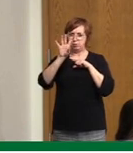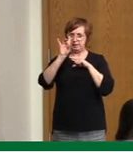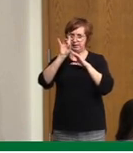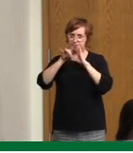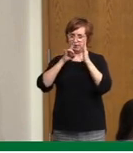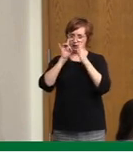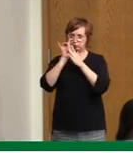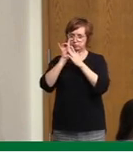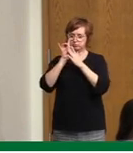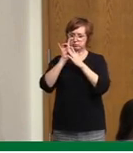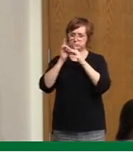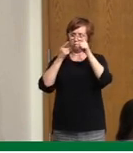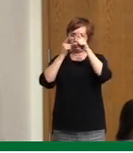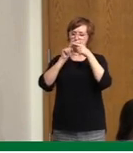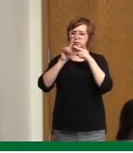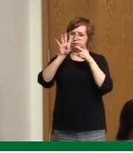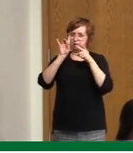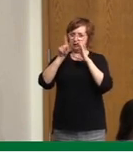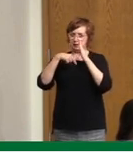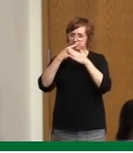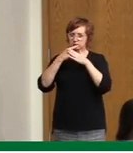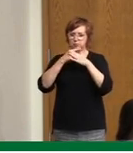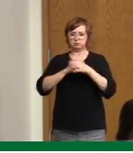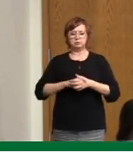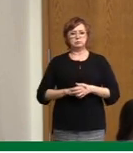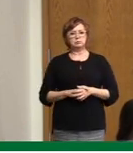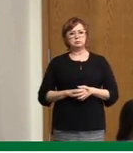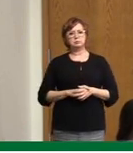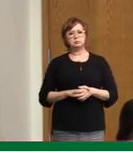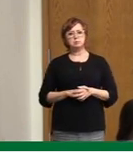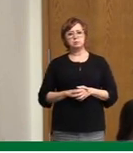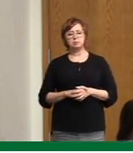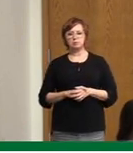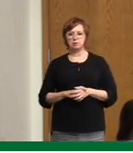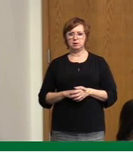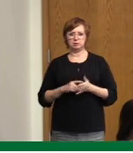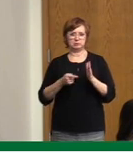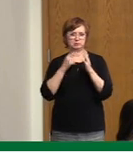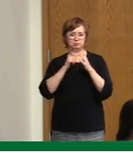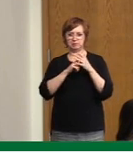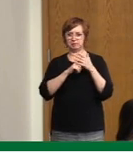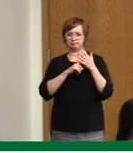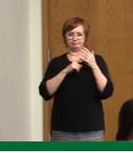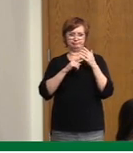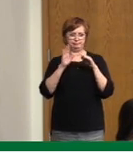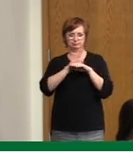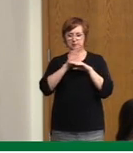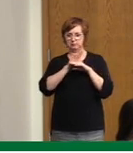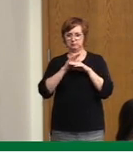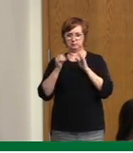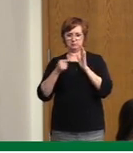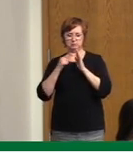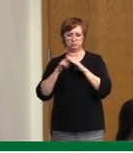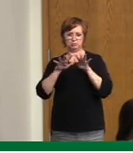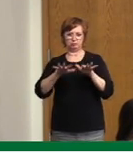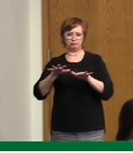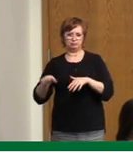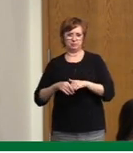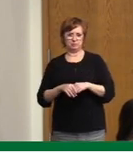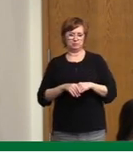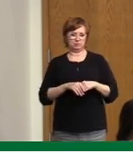depends on the day we could have a fluctuation, as everybody is very aware of, anywhere from 180 up to